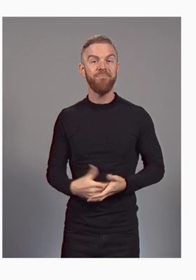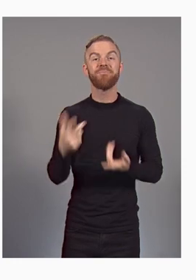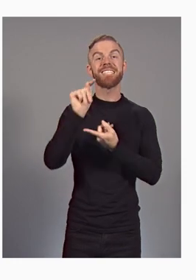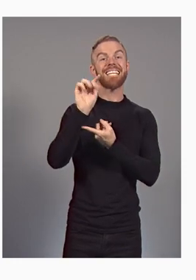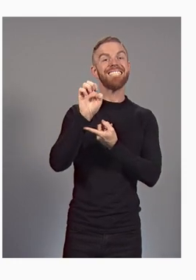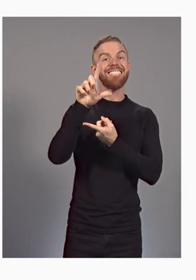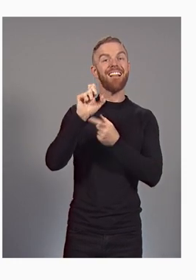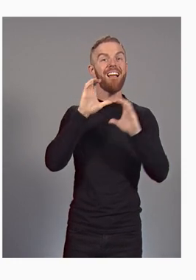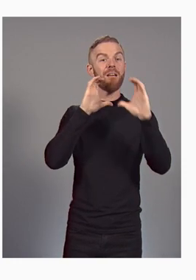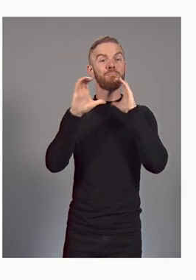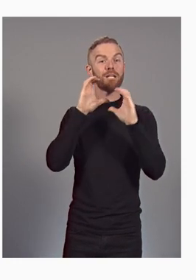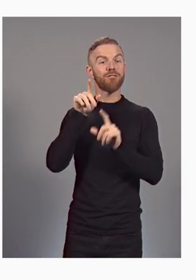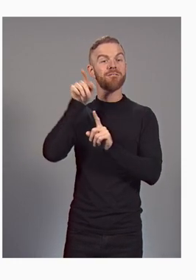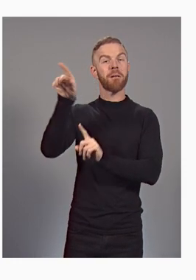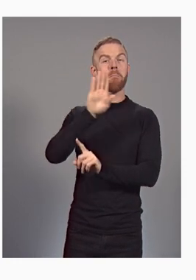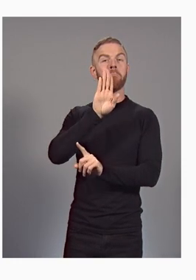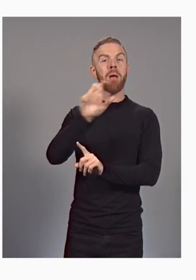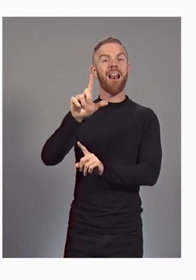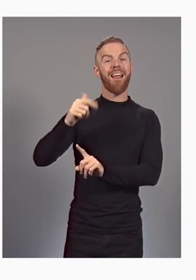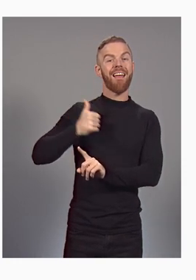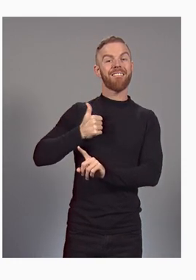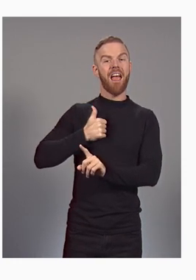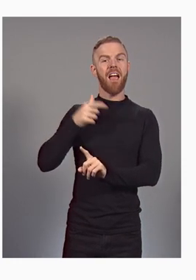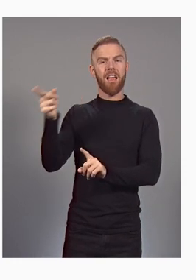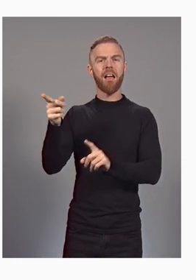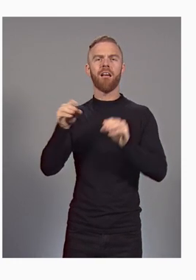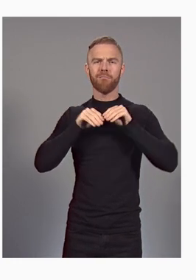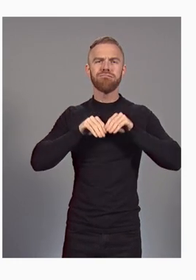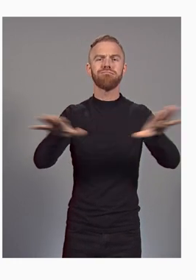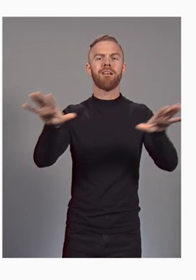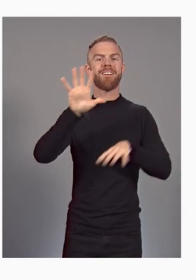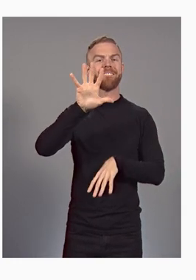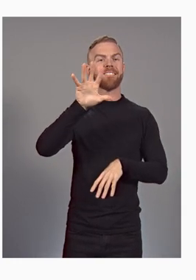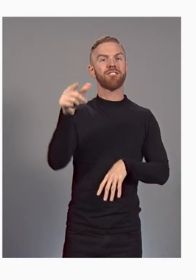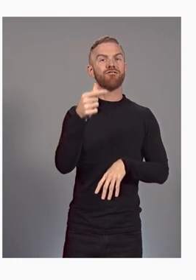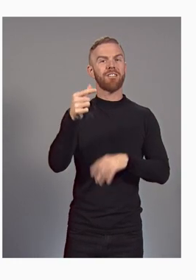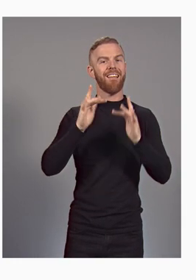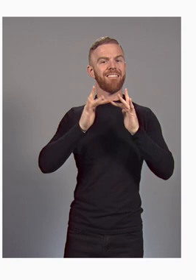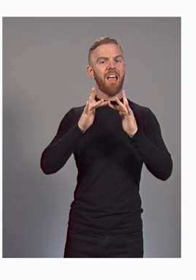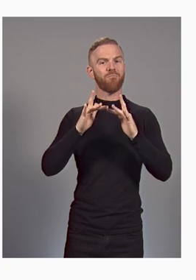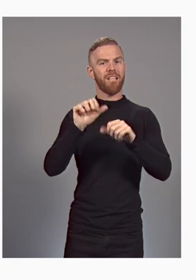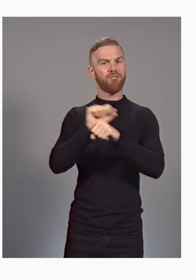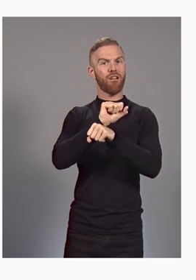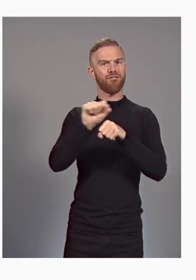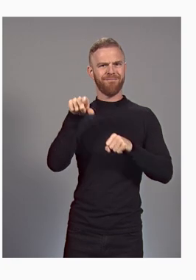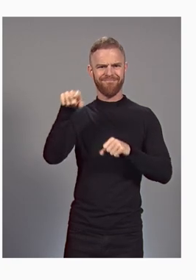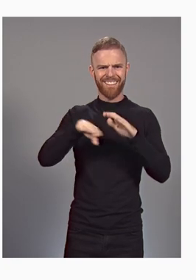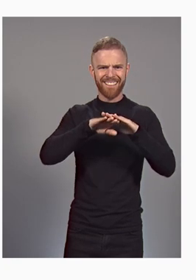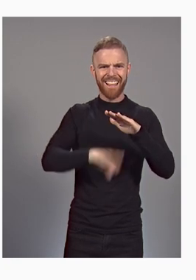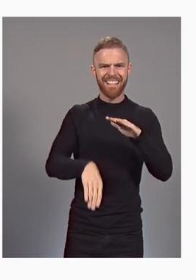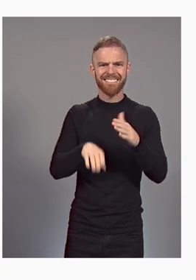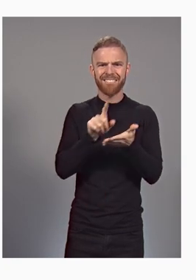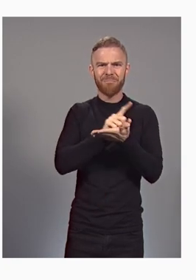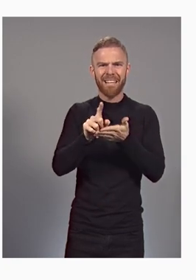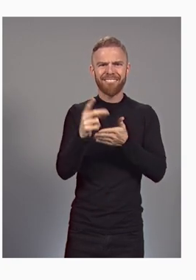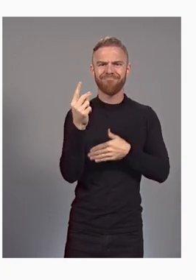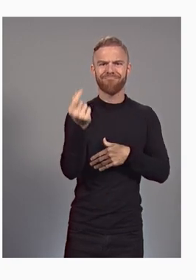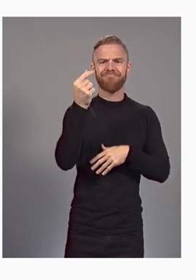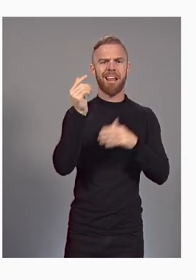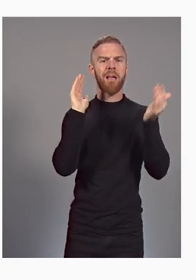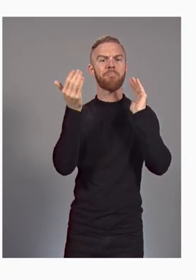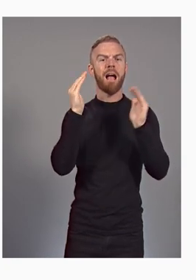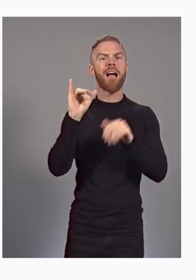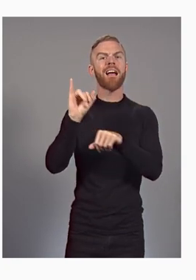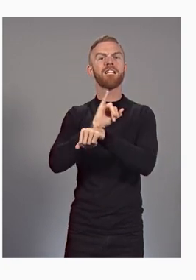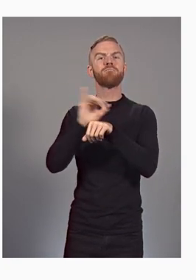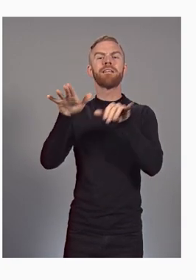In telecommunications, for instance, in Canada is deploying 5G network functions in less than a week,